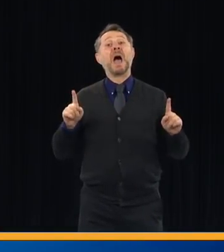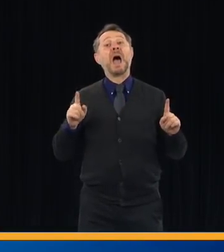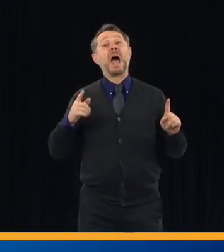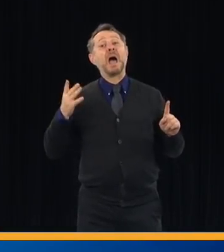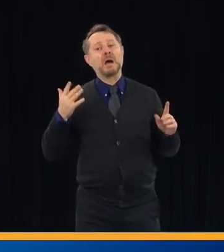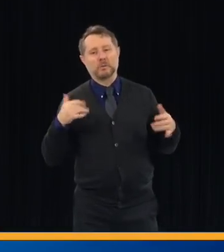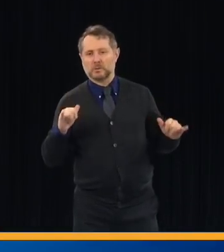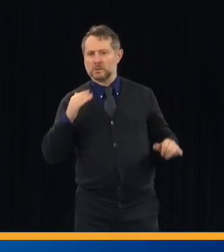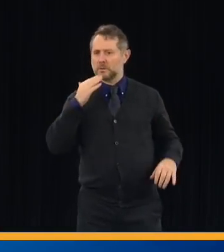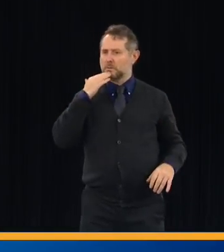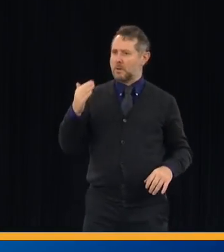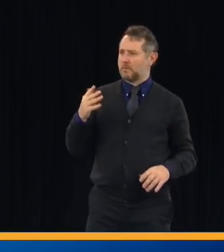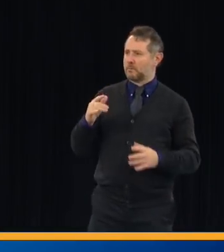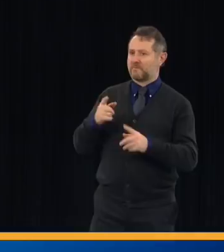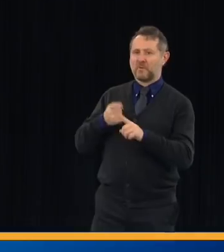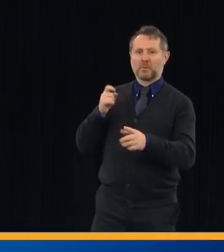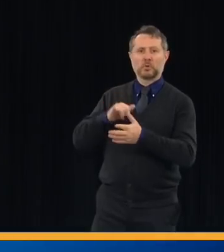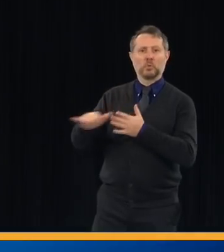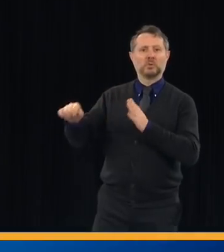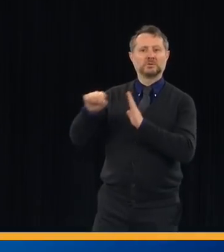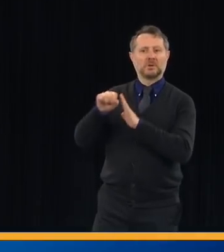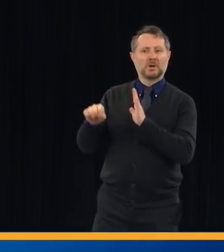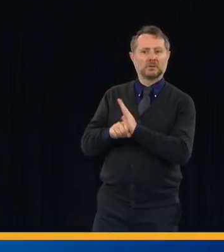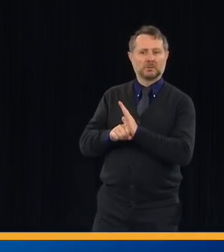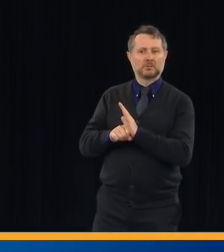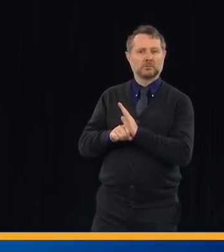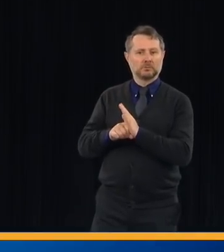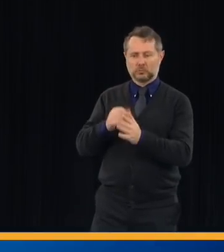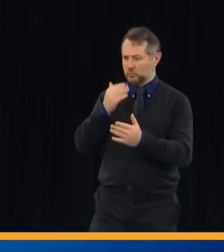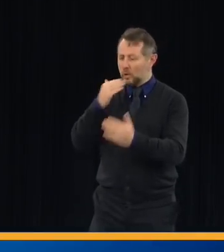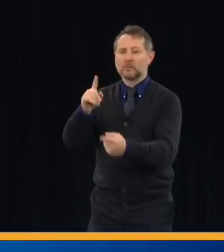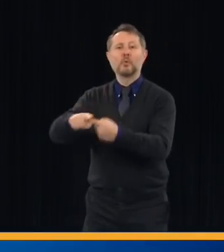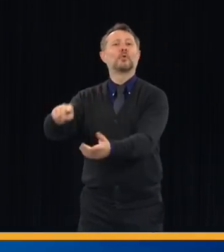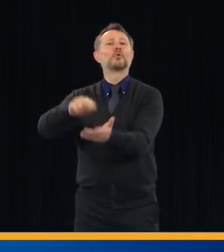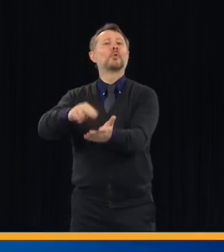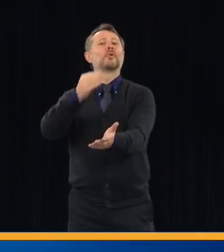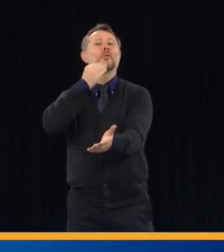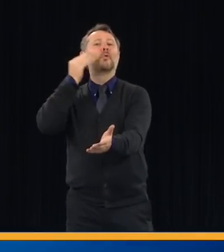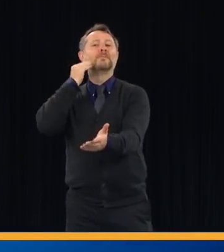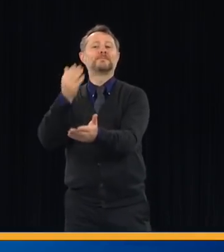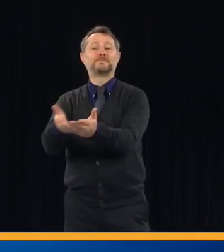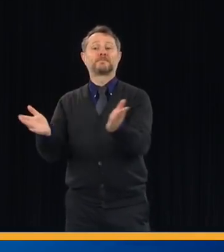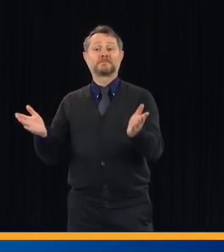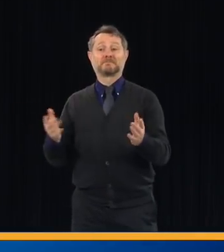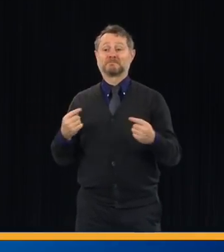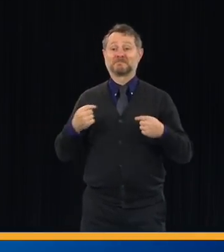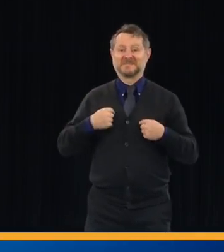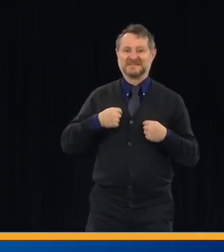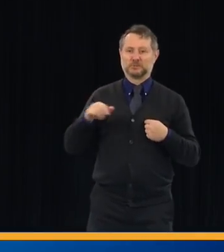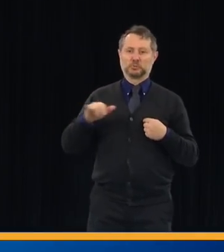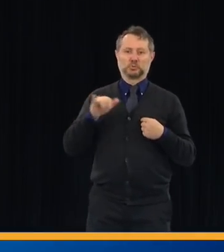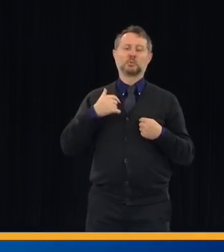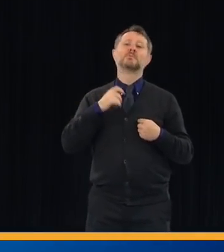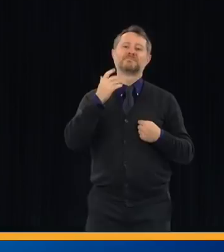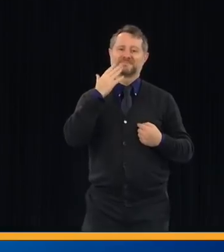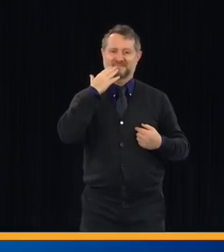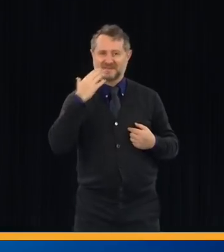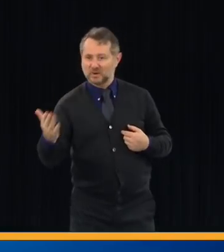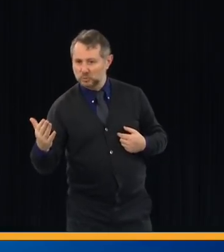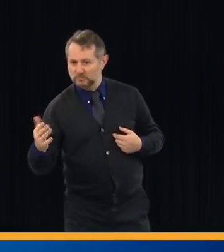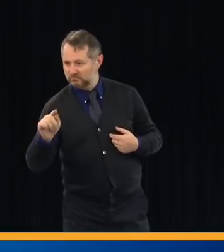people of the state as governor of the state of New York. And thank you for myself because the